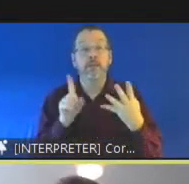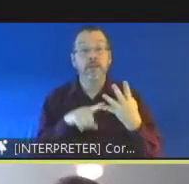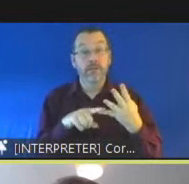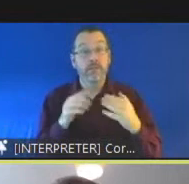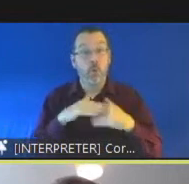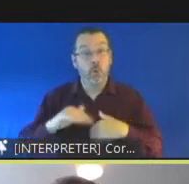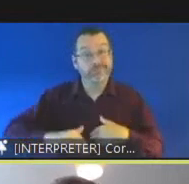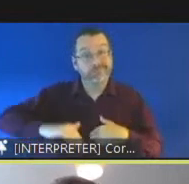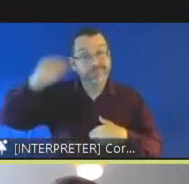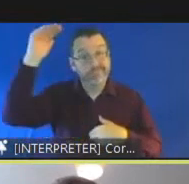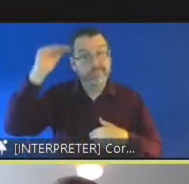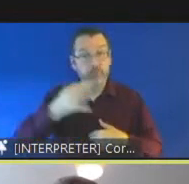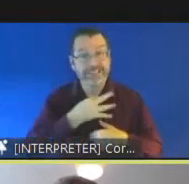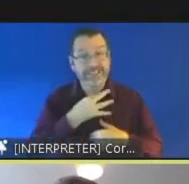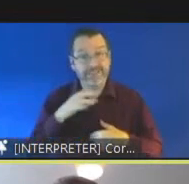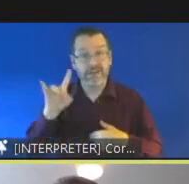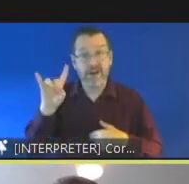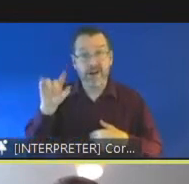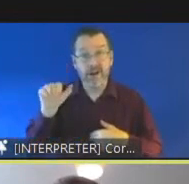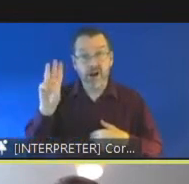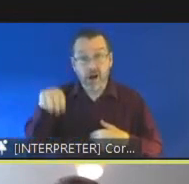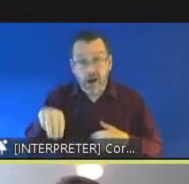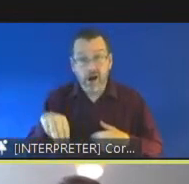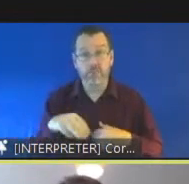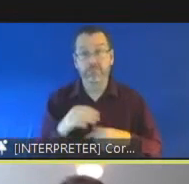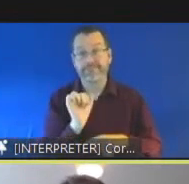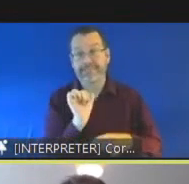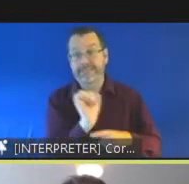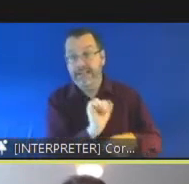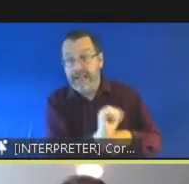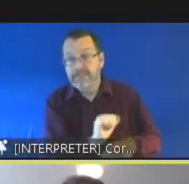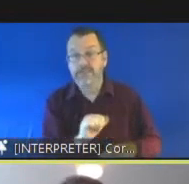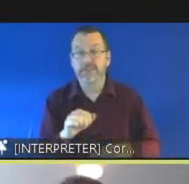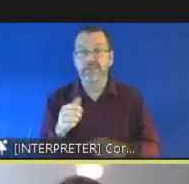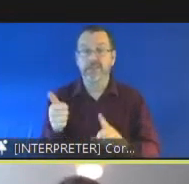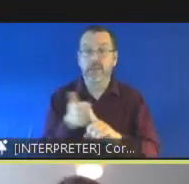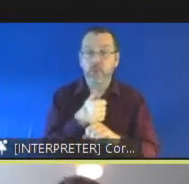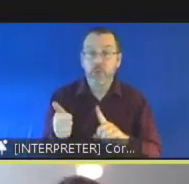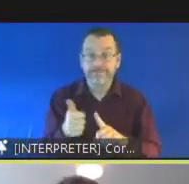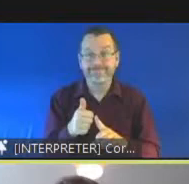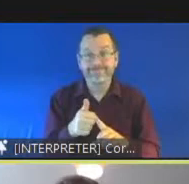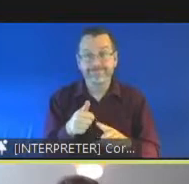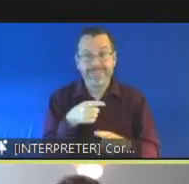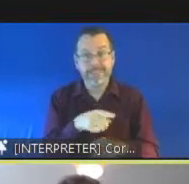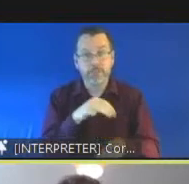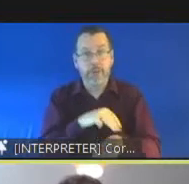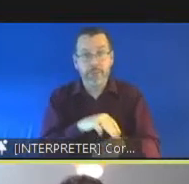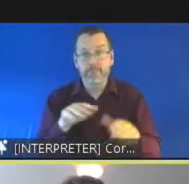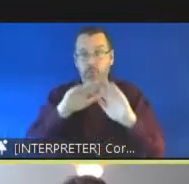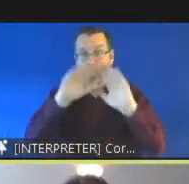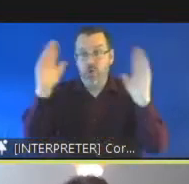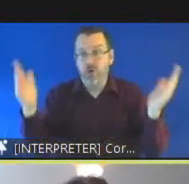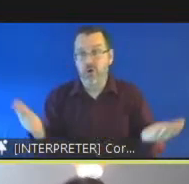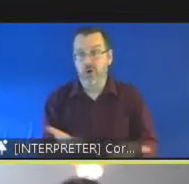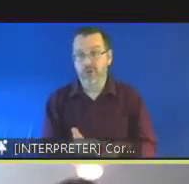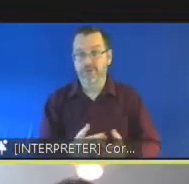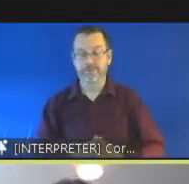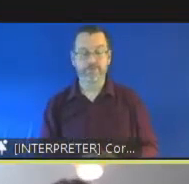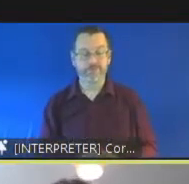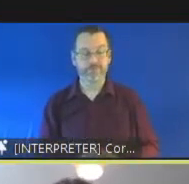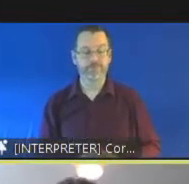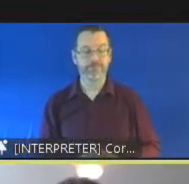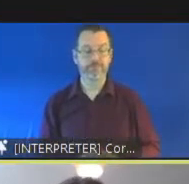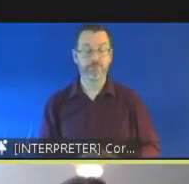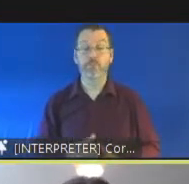harm neglect and abuse are being a really critical issue globally in in this area so the next slide